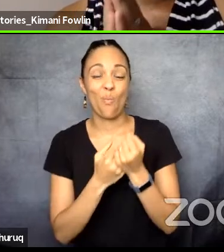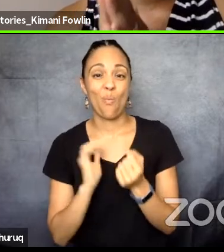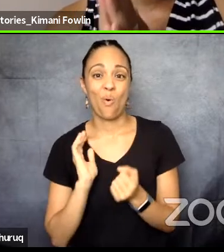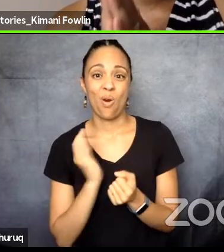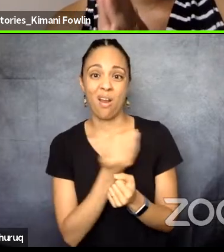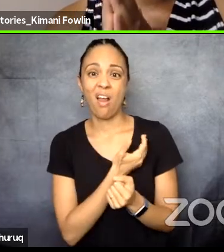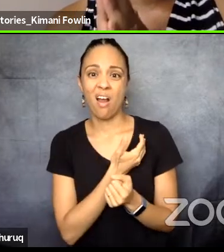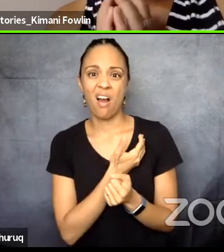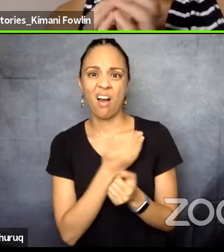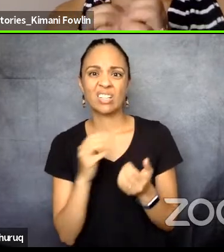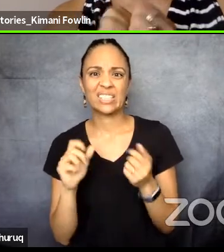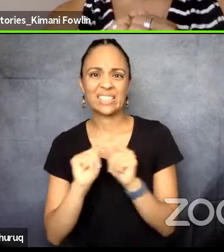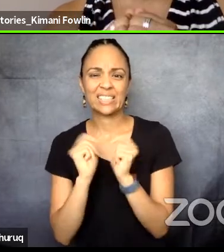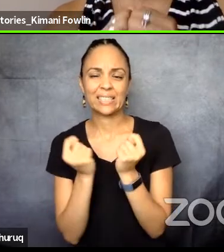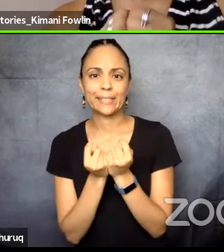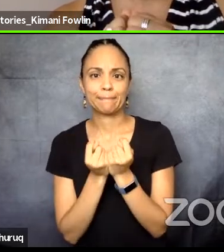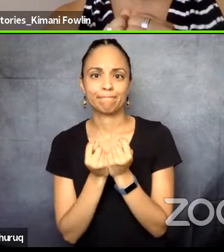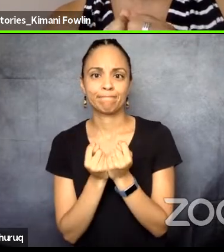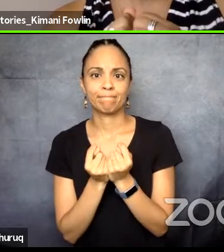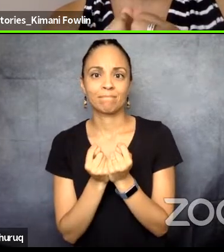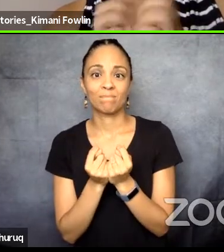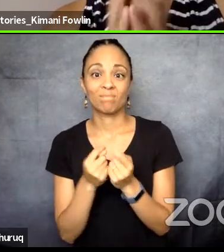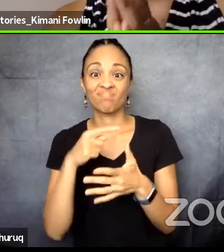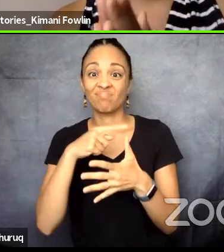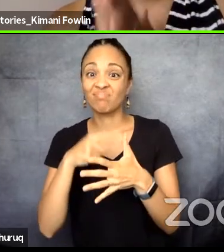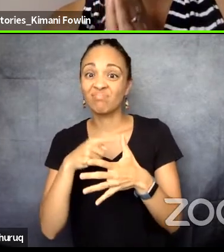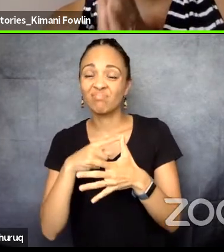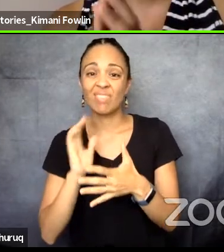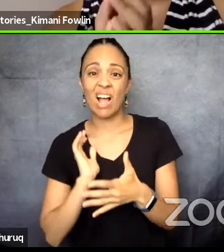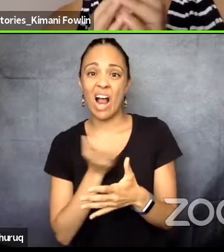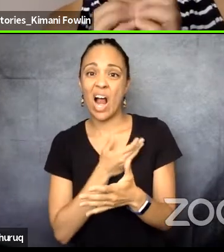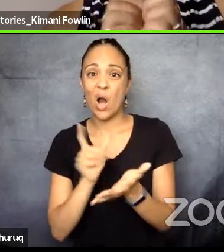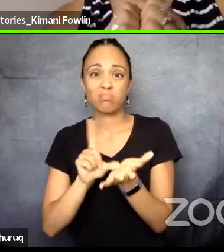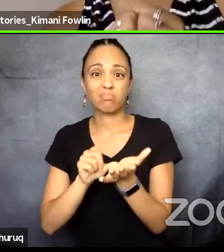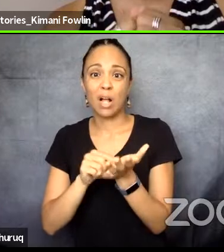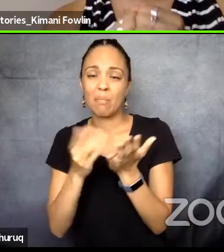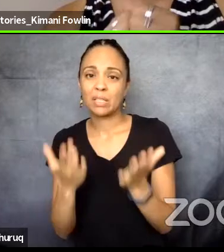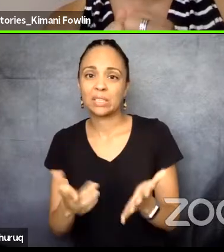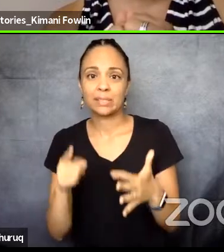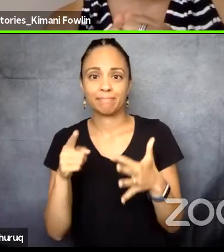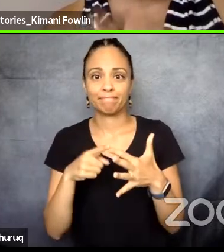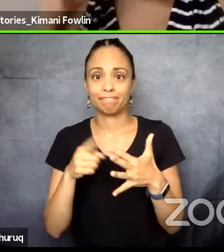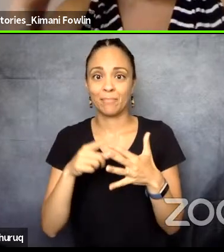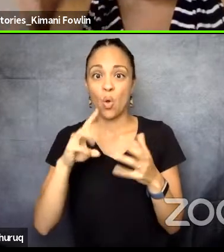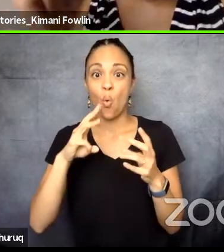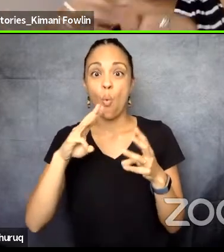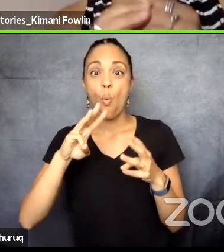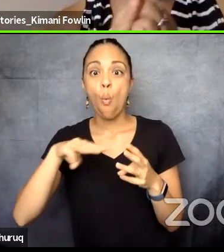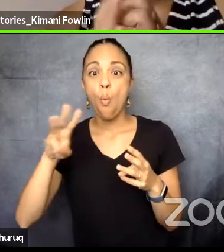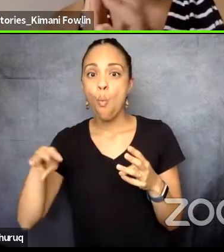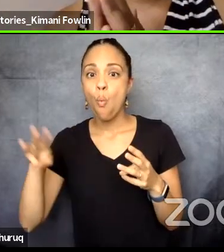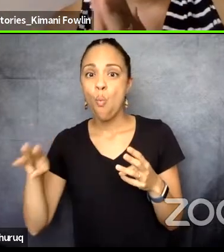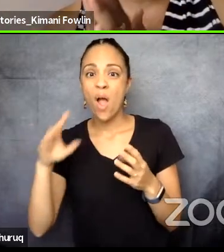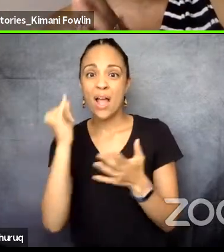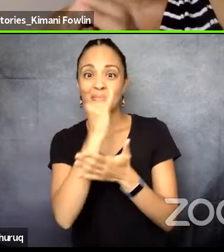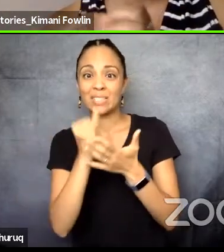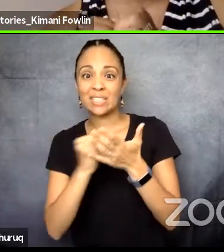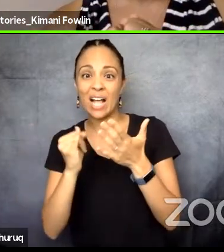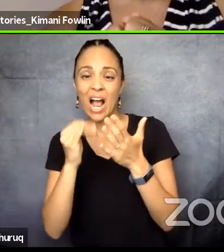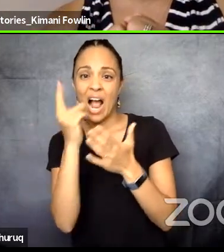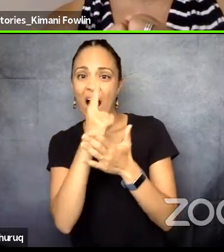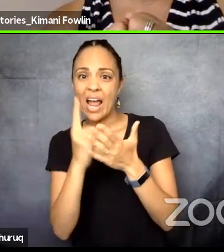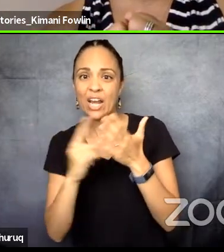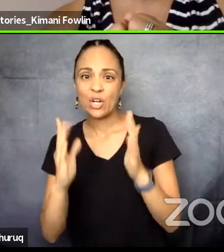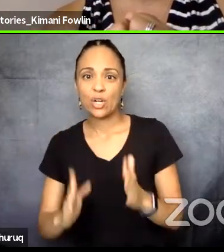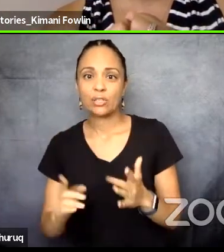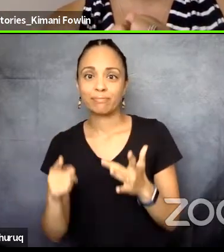family's safety. Gabe de Collat de Nou, web designer. Tony Turner, Charmaine's husband, graphic designer,